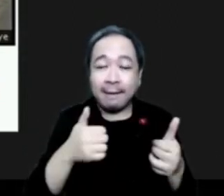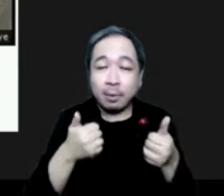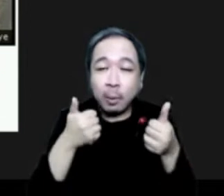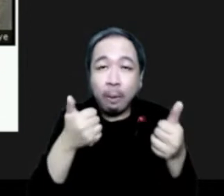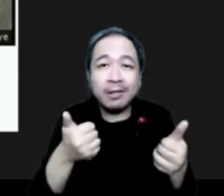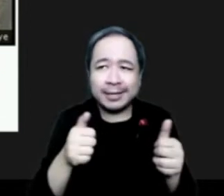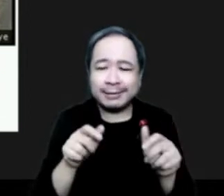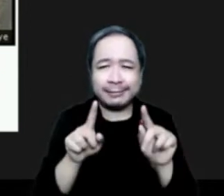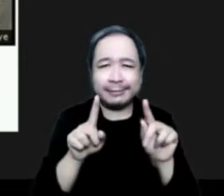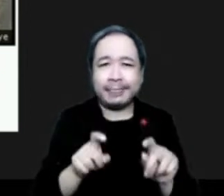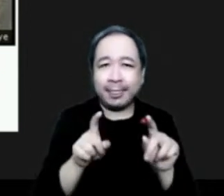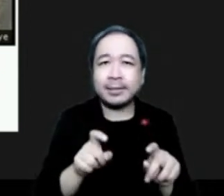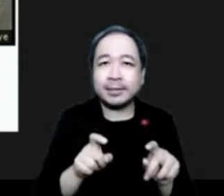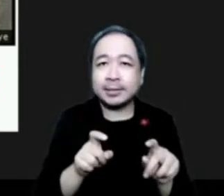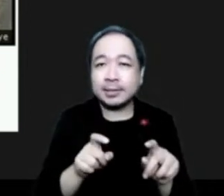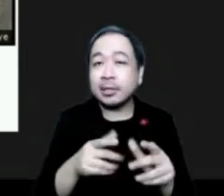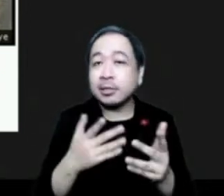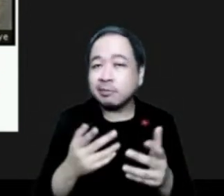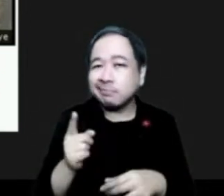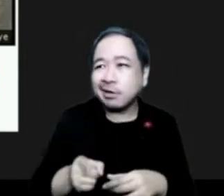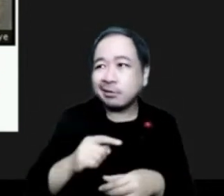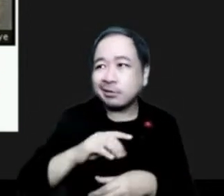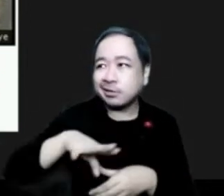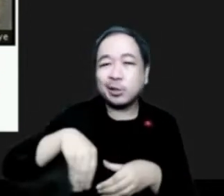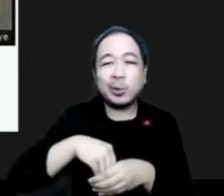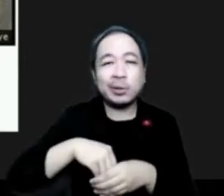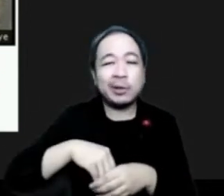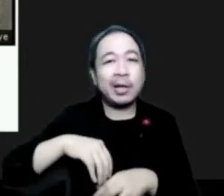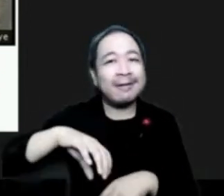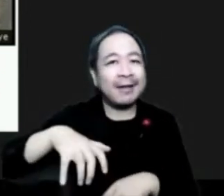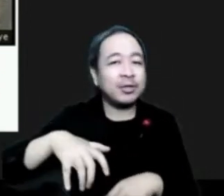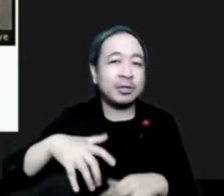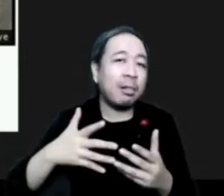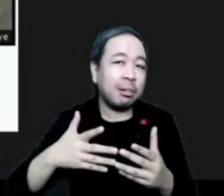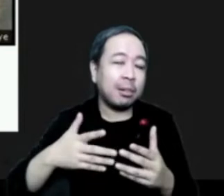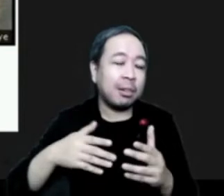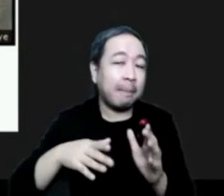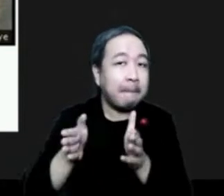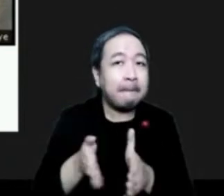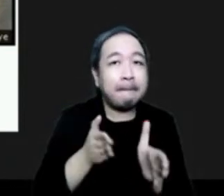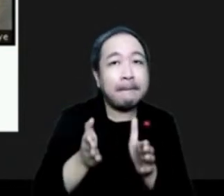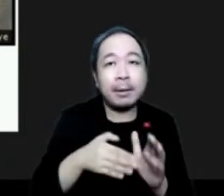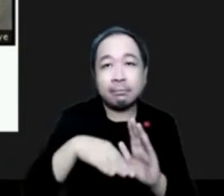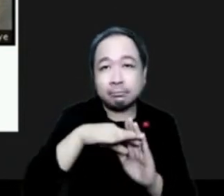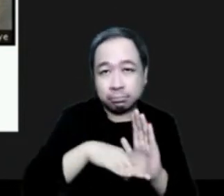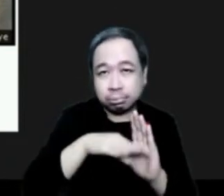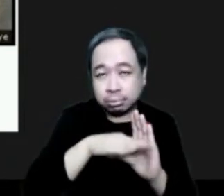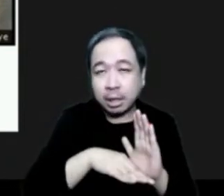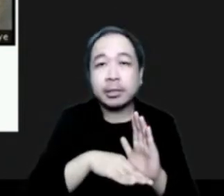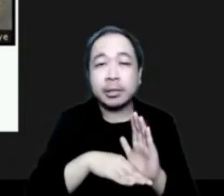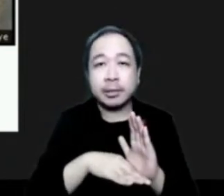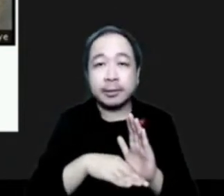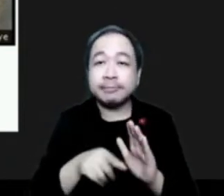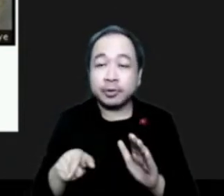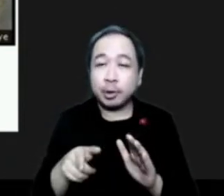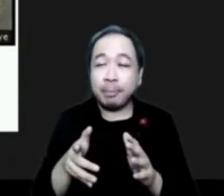The principal need for including it into our national capability is, as I mentioned previously, and it was mentioned by Dennis and the others,